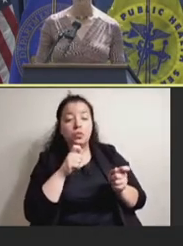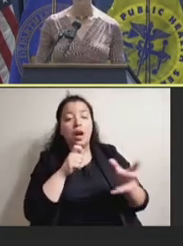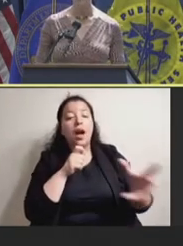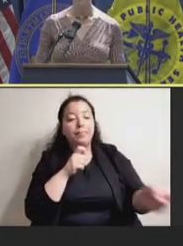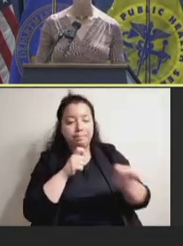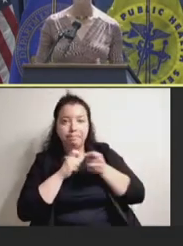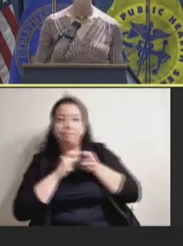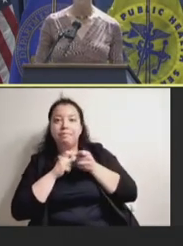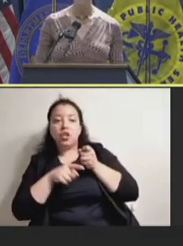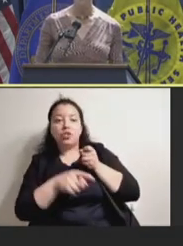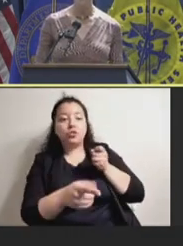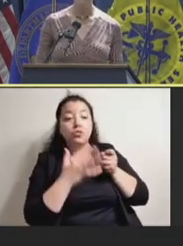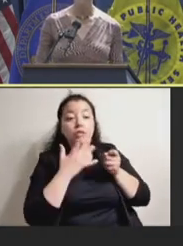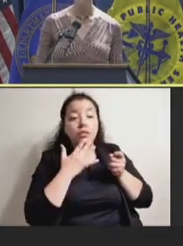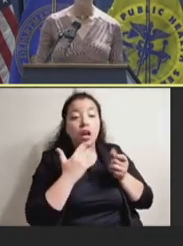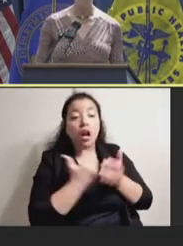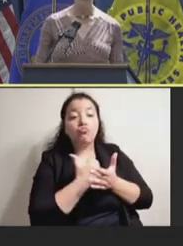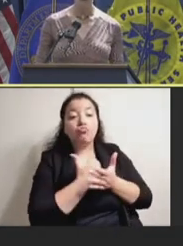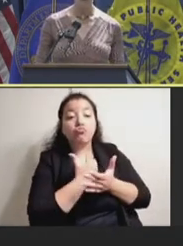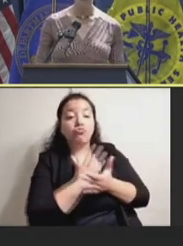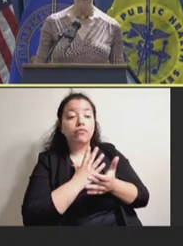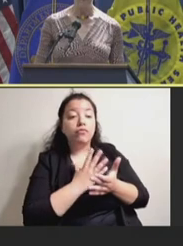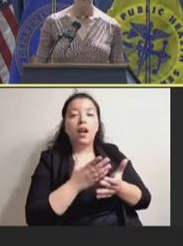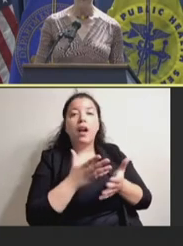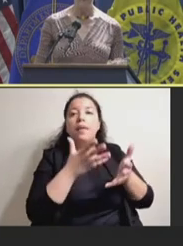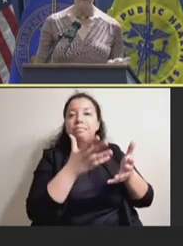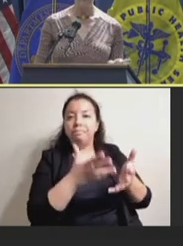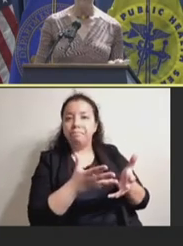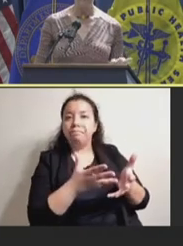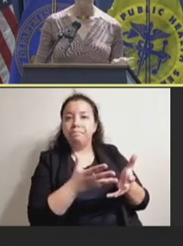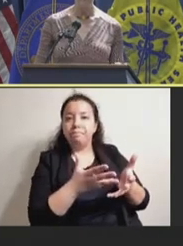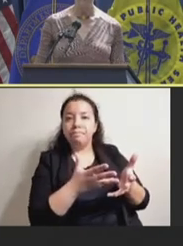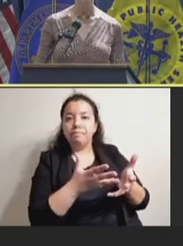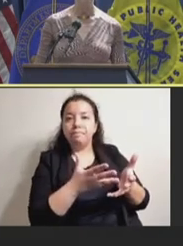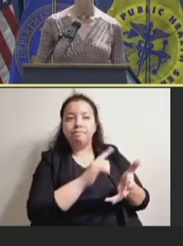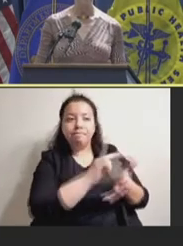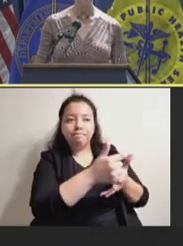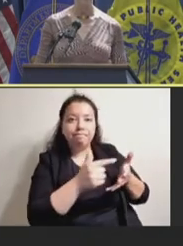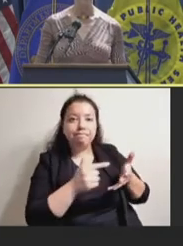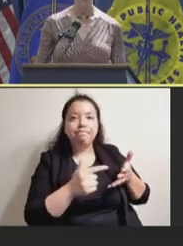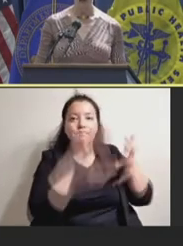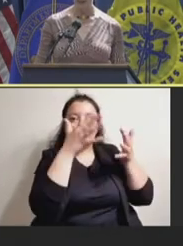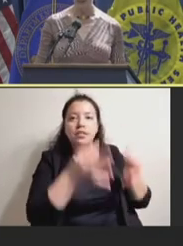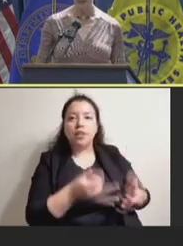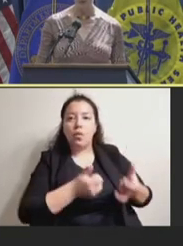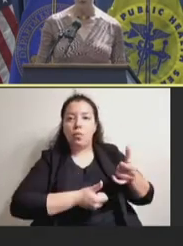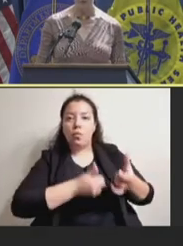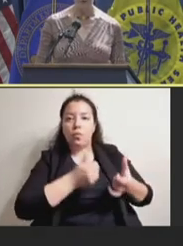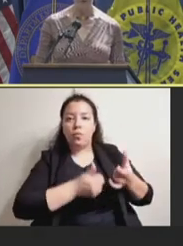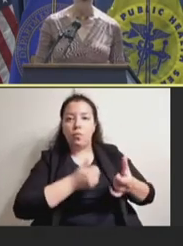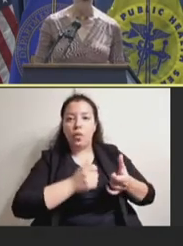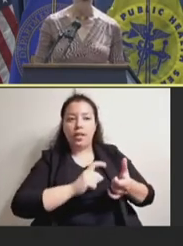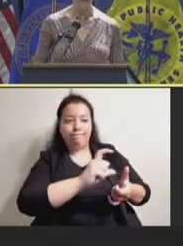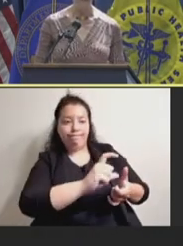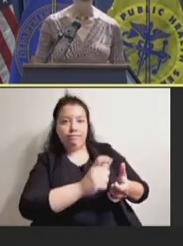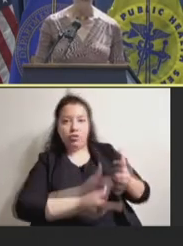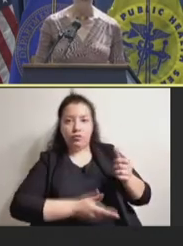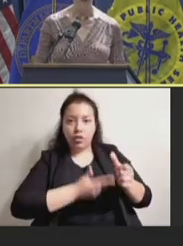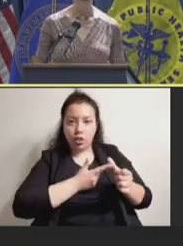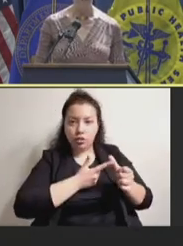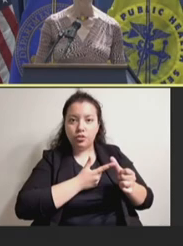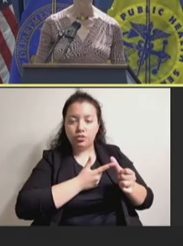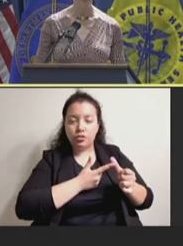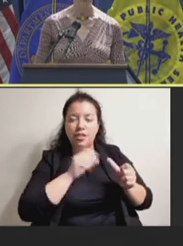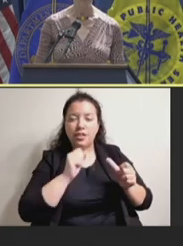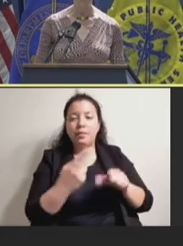-out policies, you can use a VVM, the level of VVM exposure as a tool for stock management as